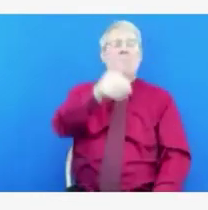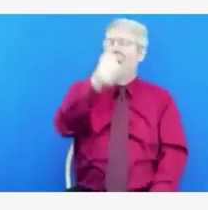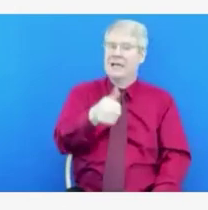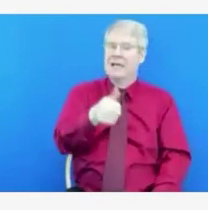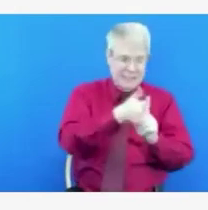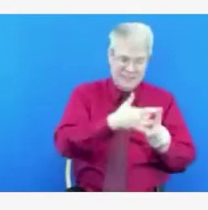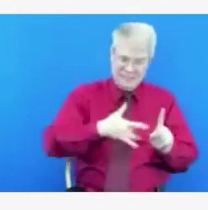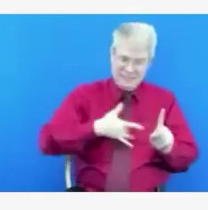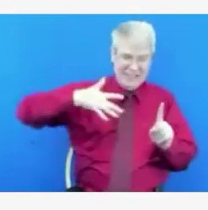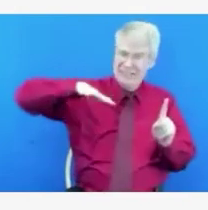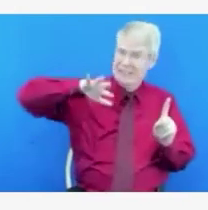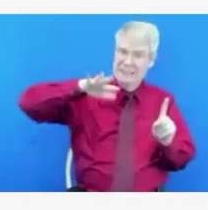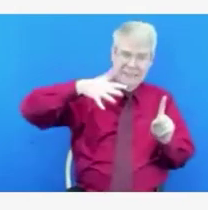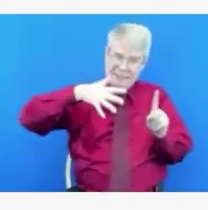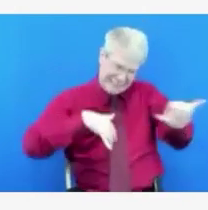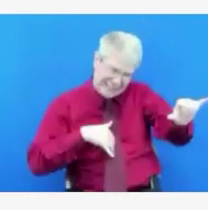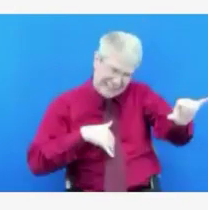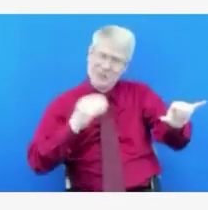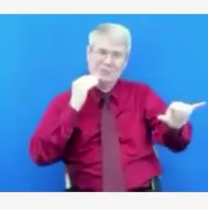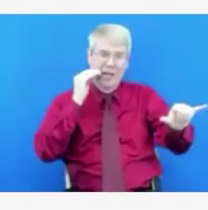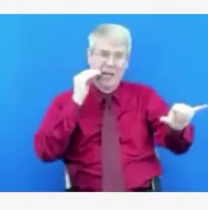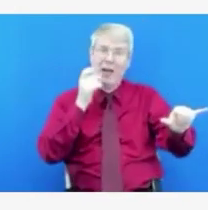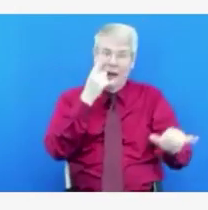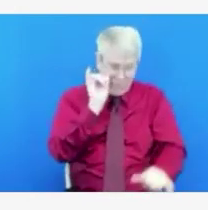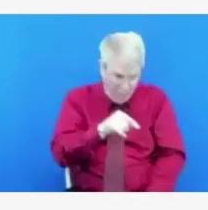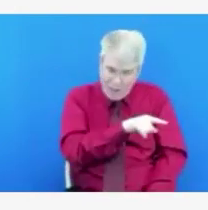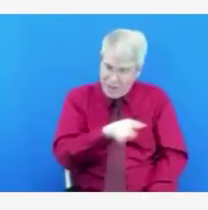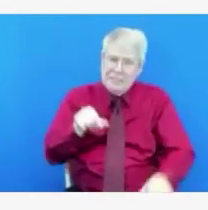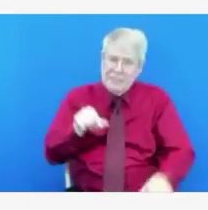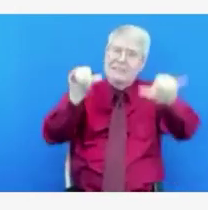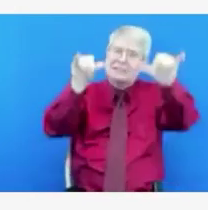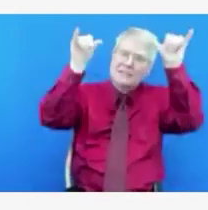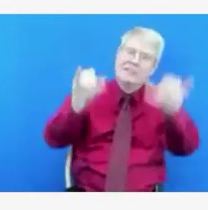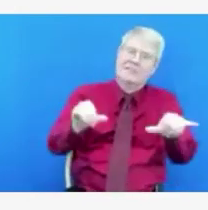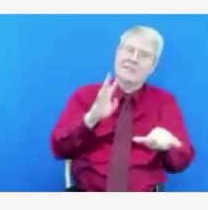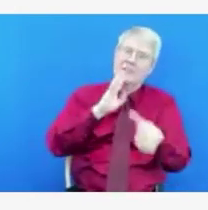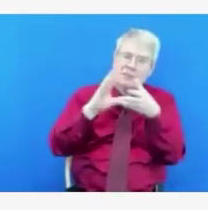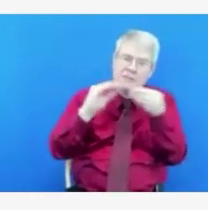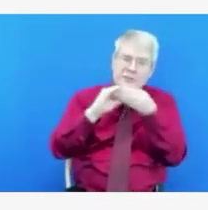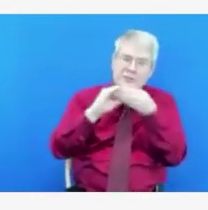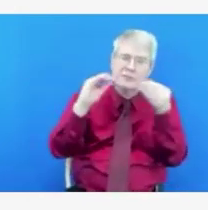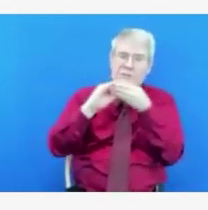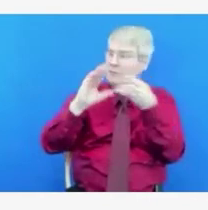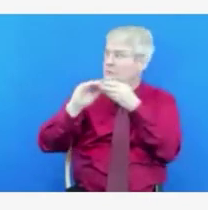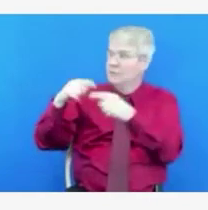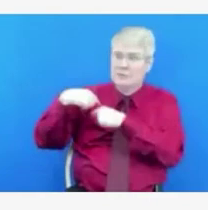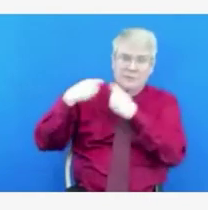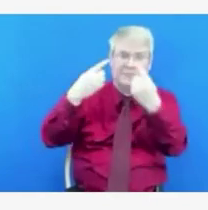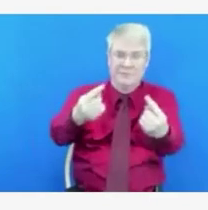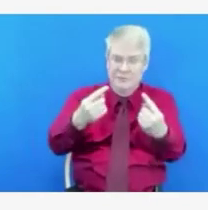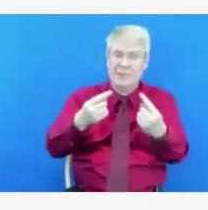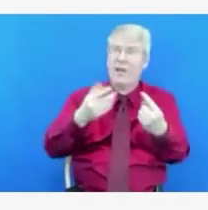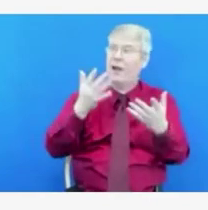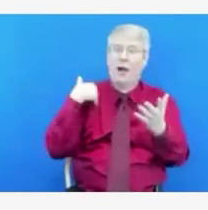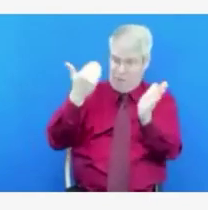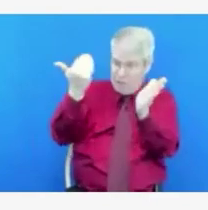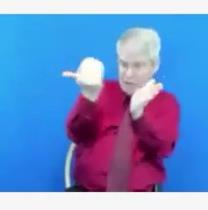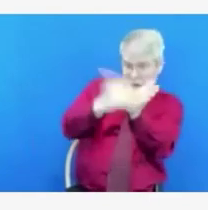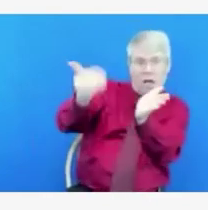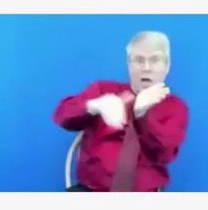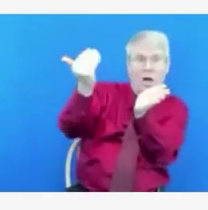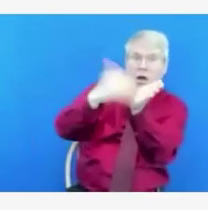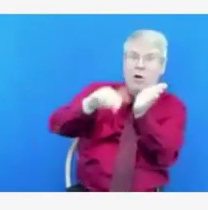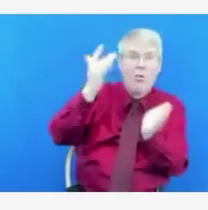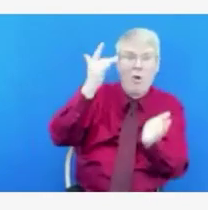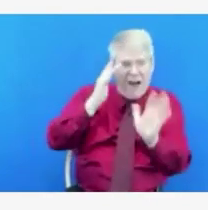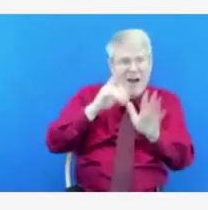We know that they work, which is why we keep reiterating them. And with that, Nikki, I'll turn it back to you for our question and answer